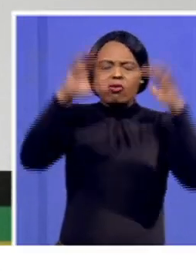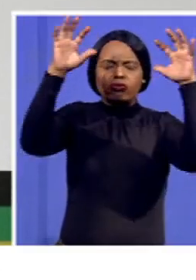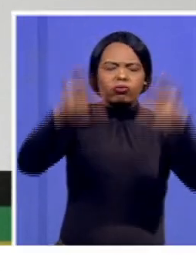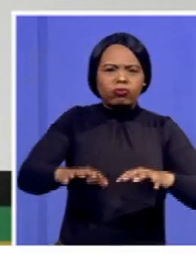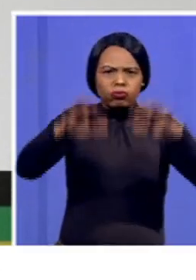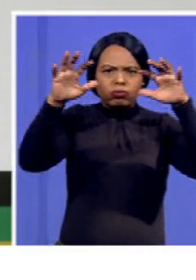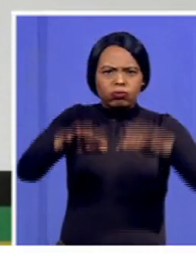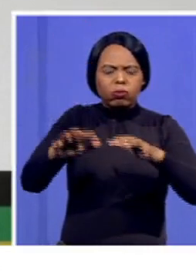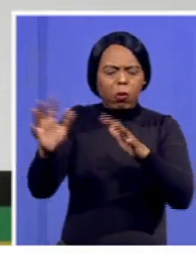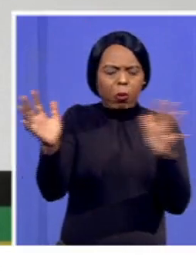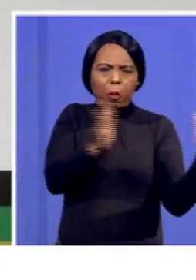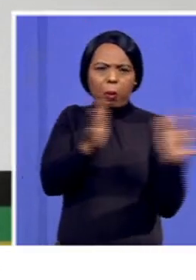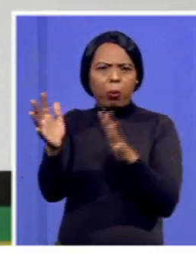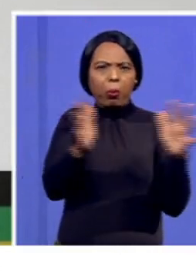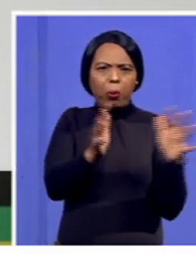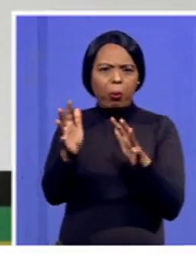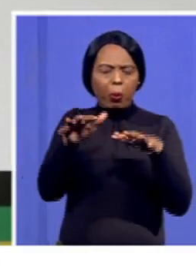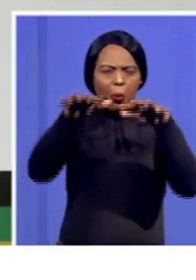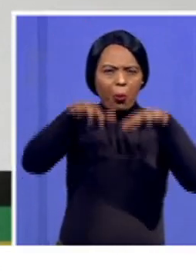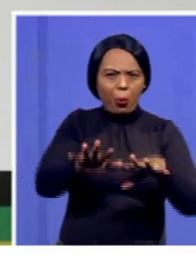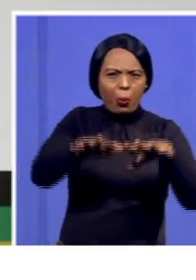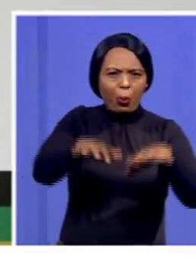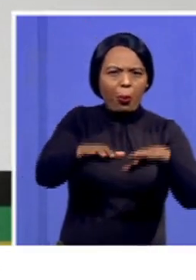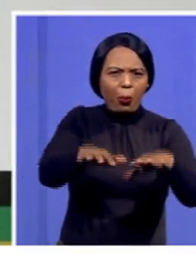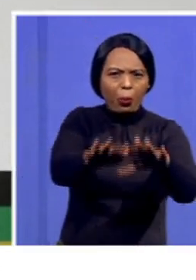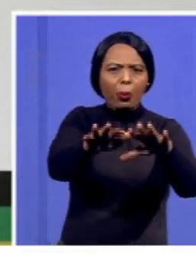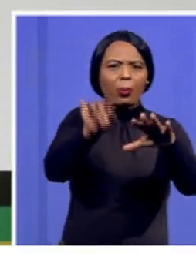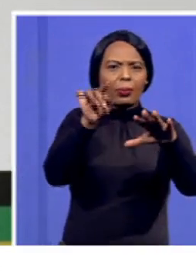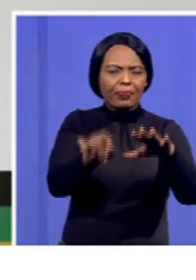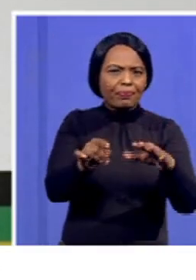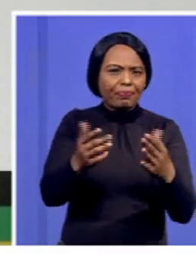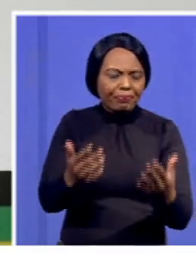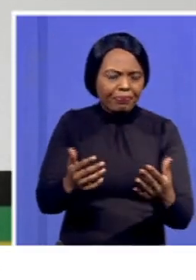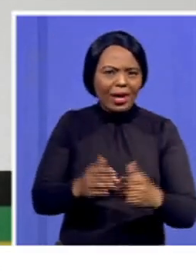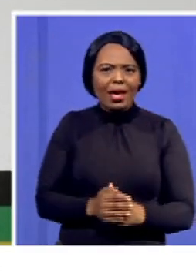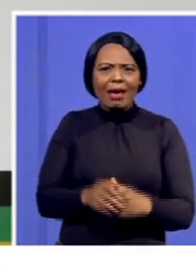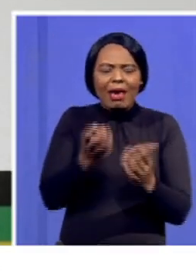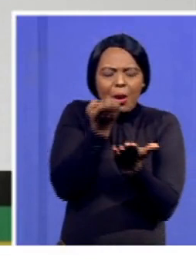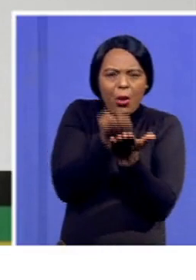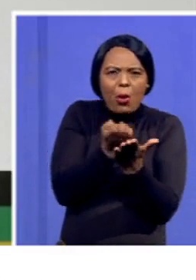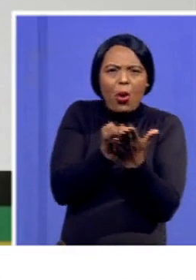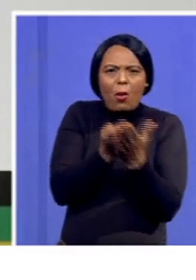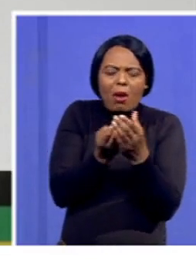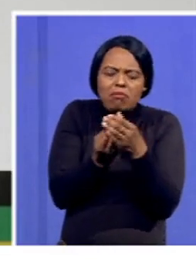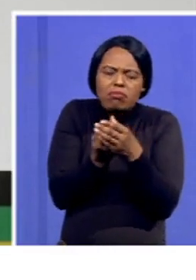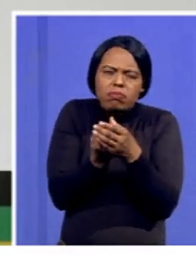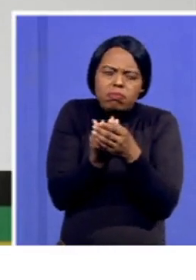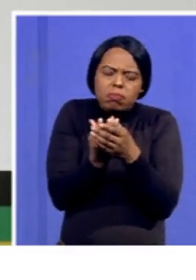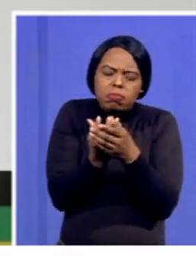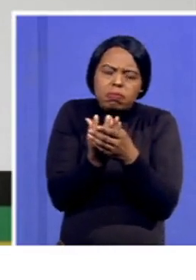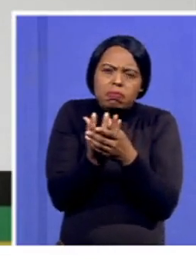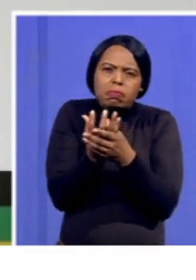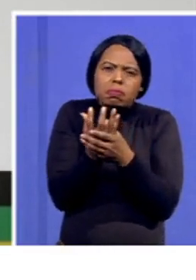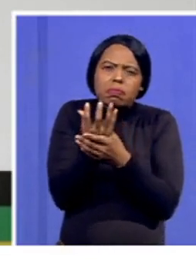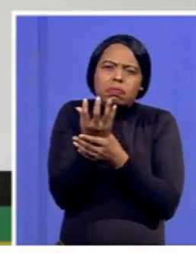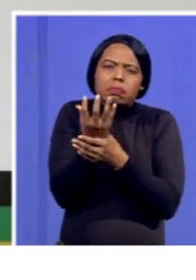having a challenge of the slow economic growth. And